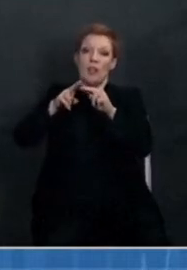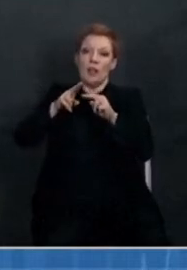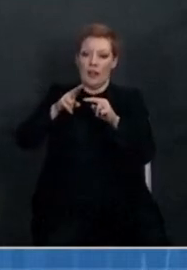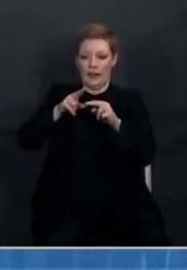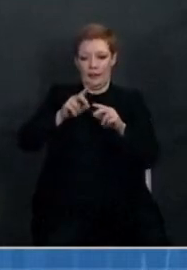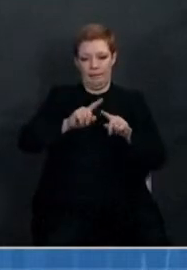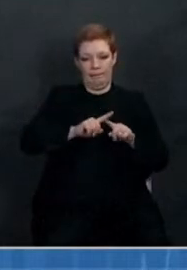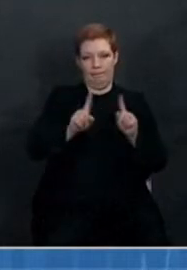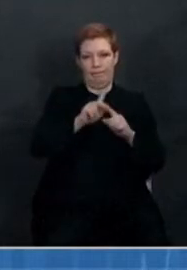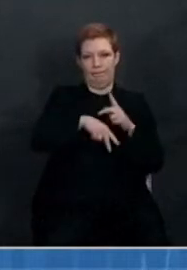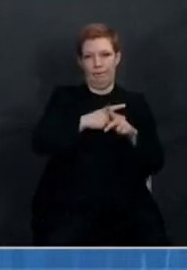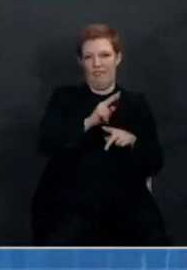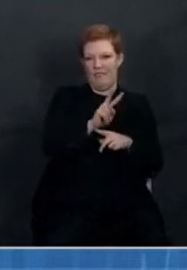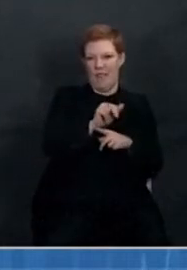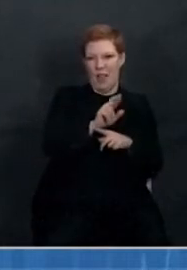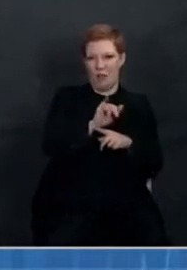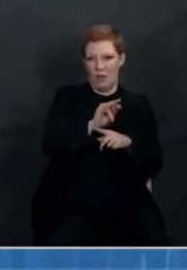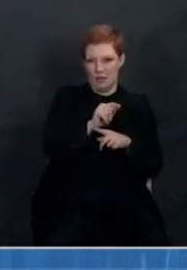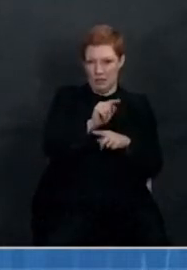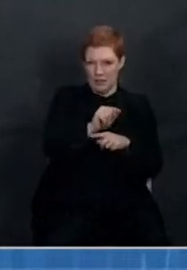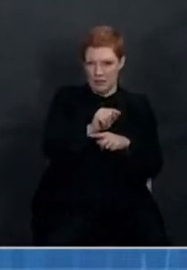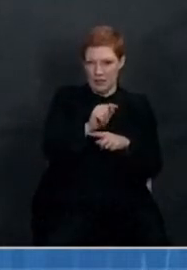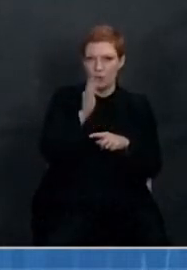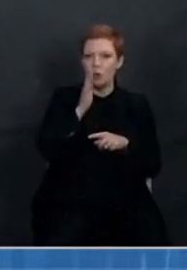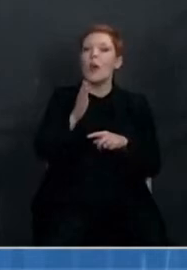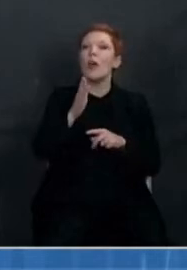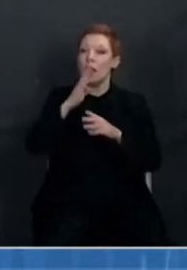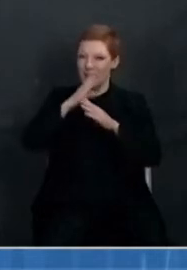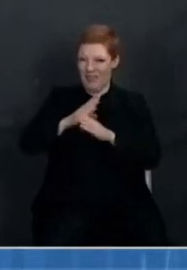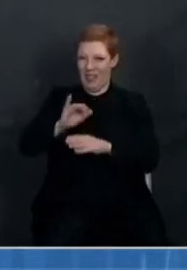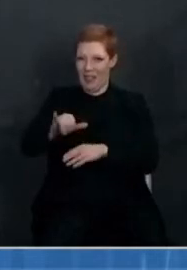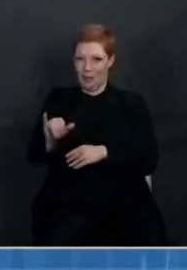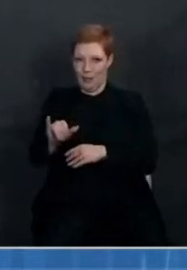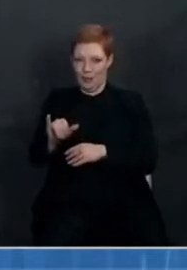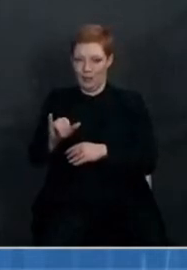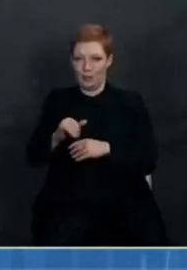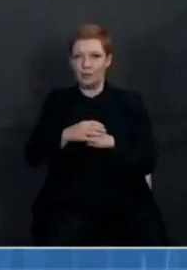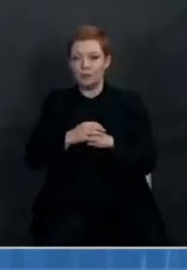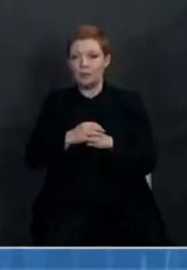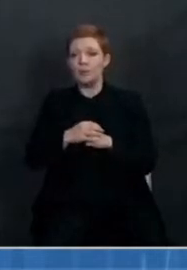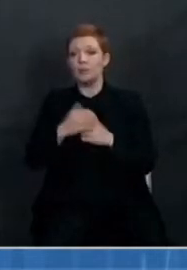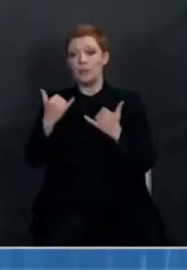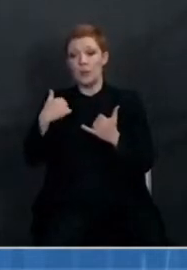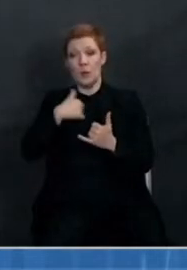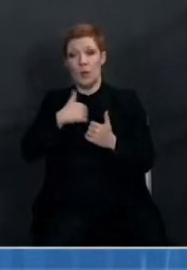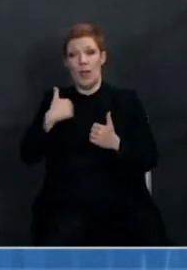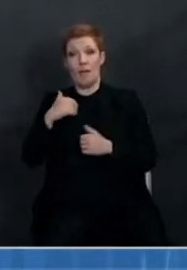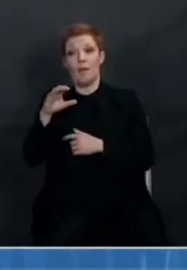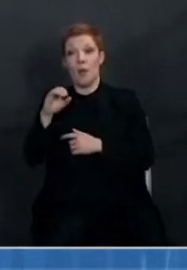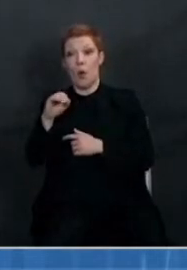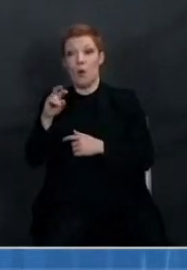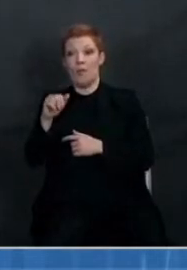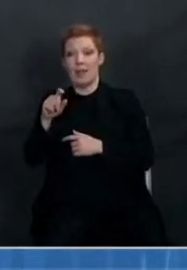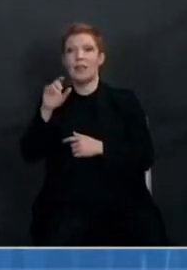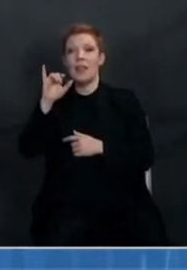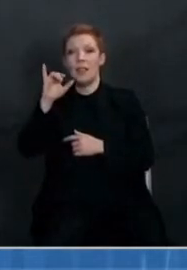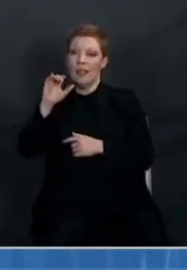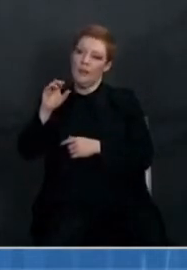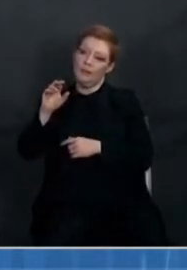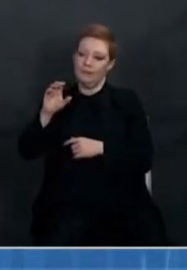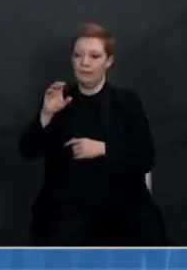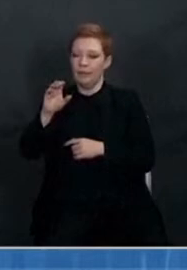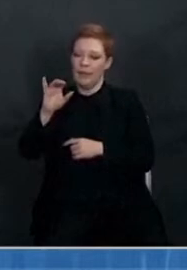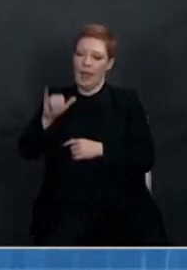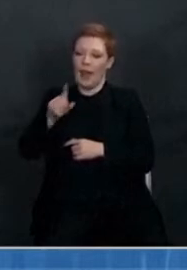and we recently have joined the COVAX, which is a consortium to get people vaccinated throughout the world, is